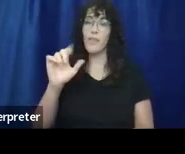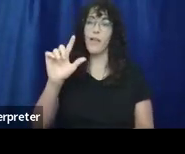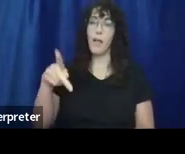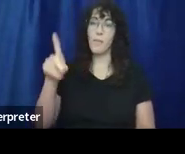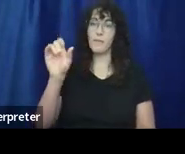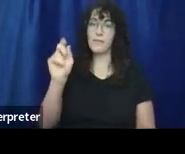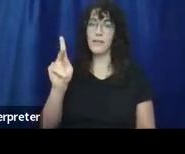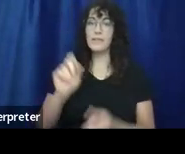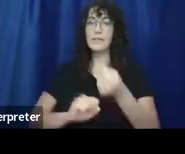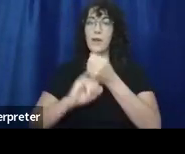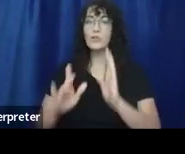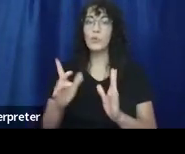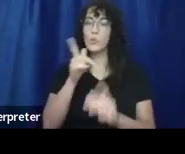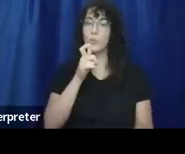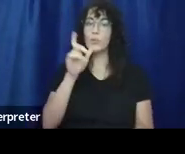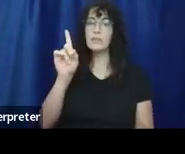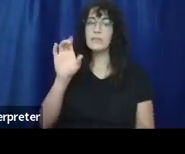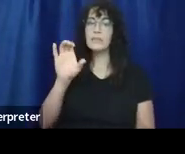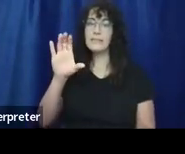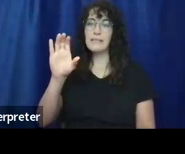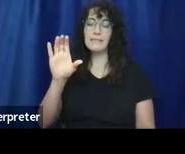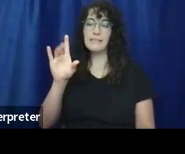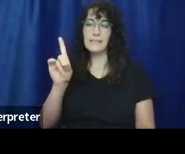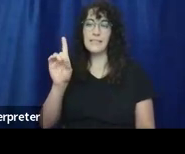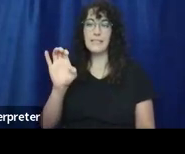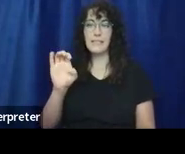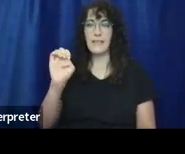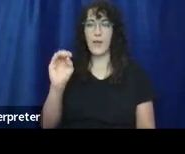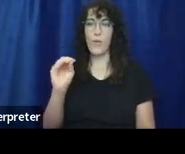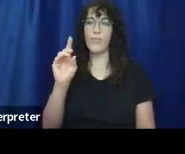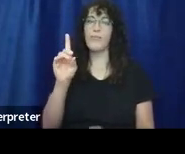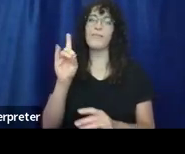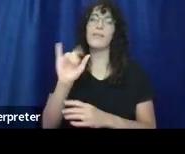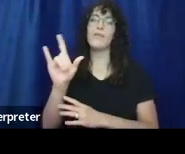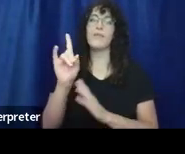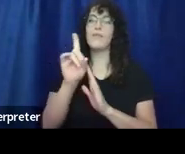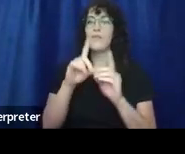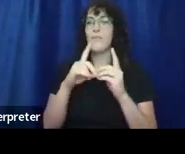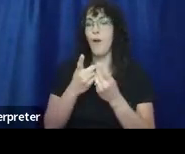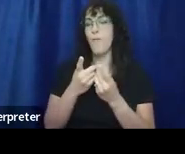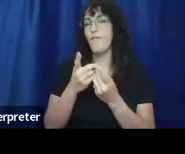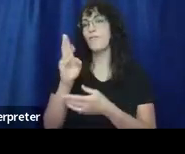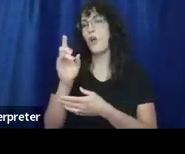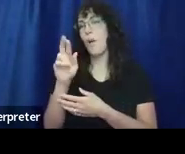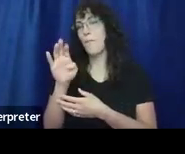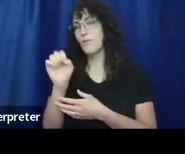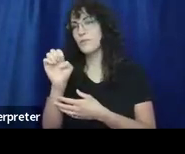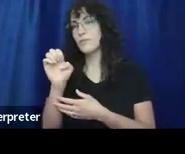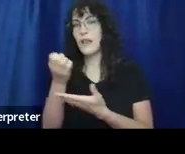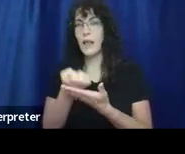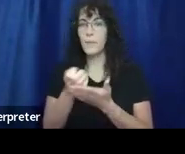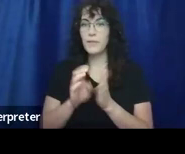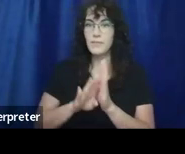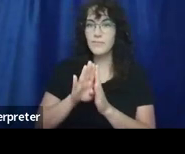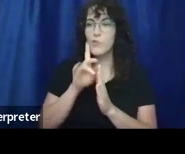DCEO, which is Illinois' Department of Commerce and Economic Development, which is really trying to invest in the creative sector,